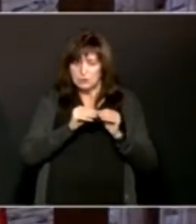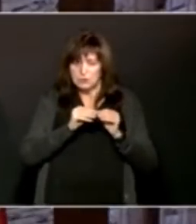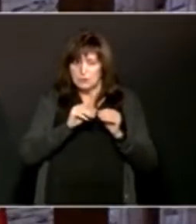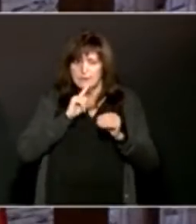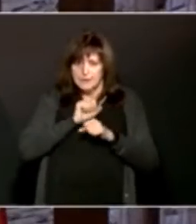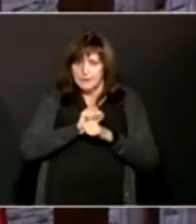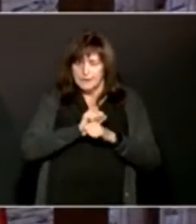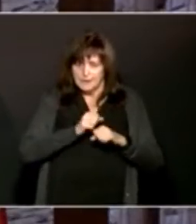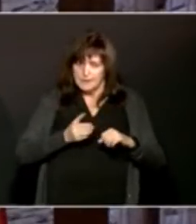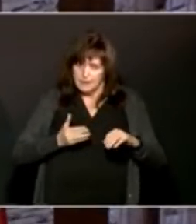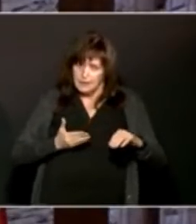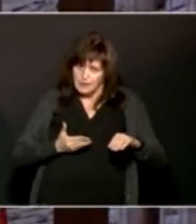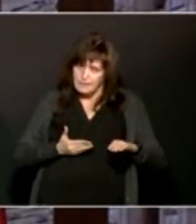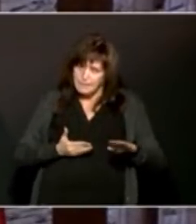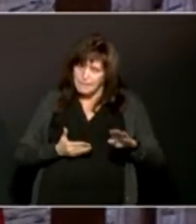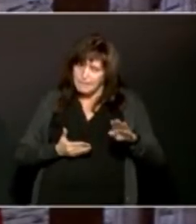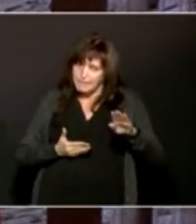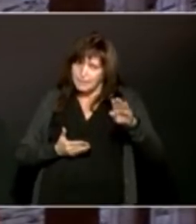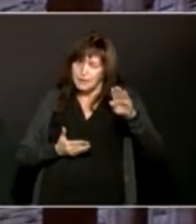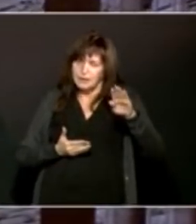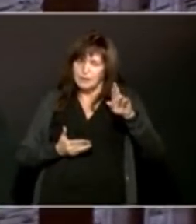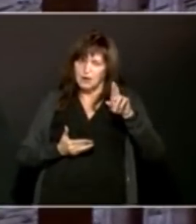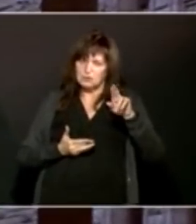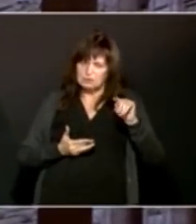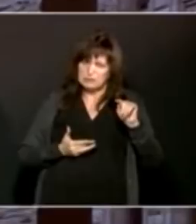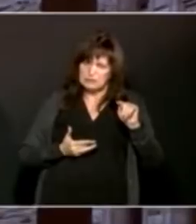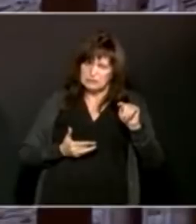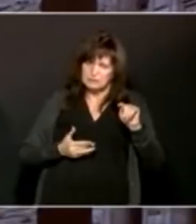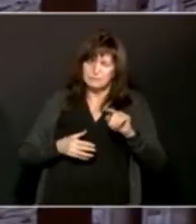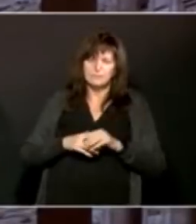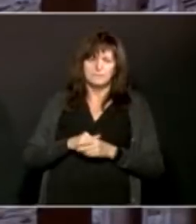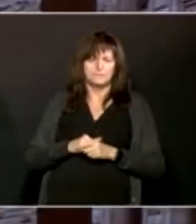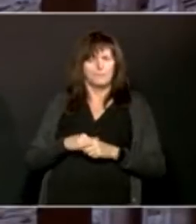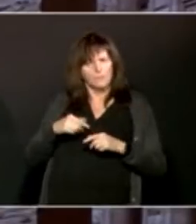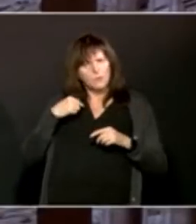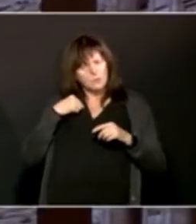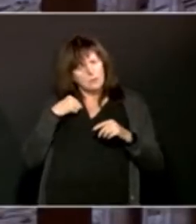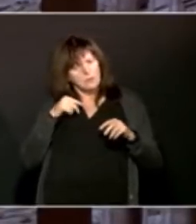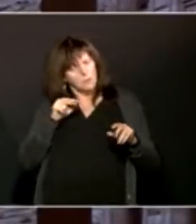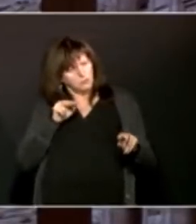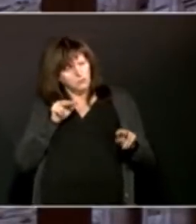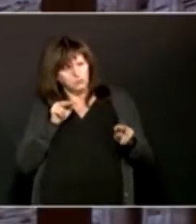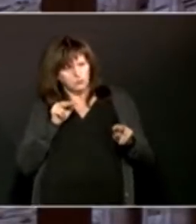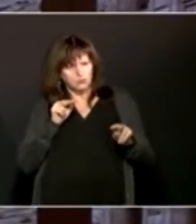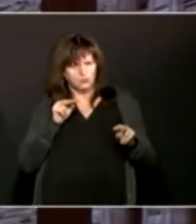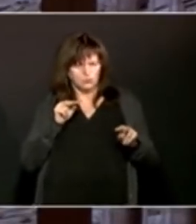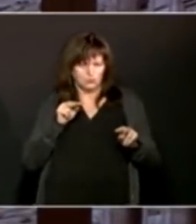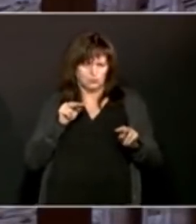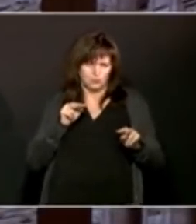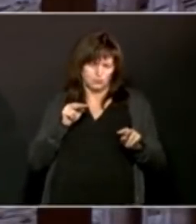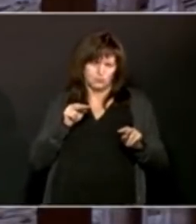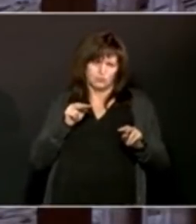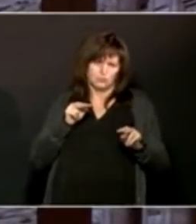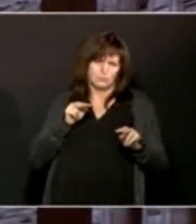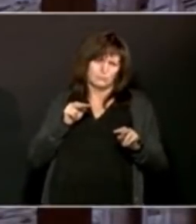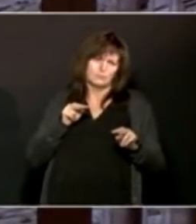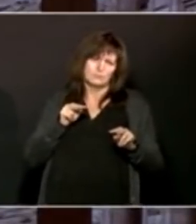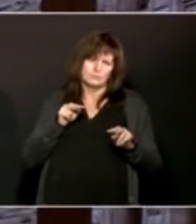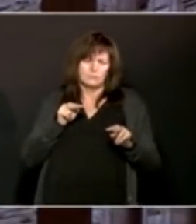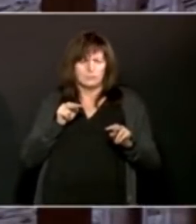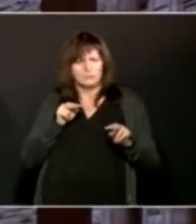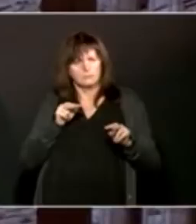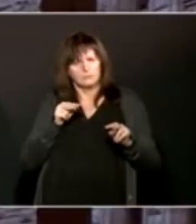And, excuse me. So, we are watching that, and we're going to be asking to say